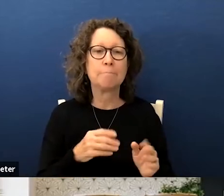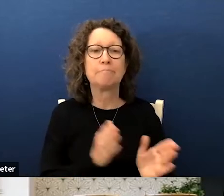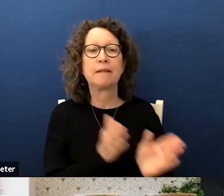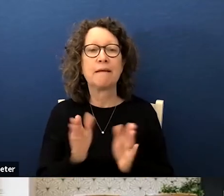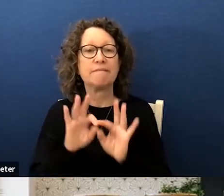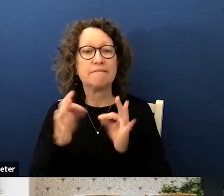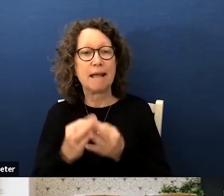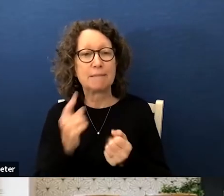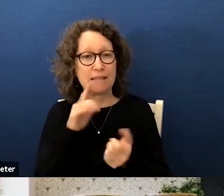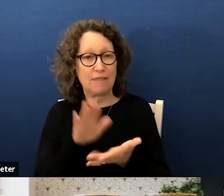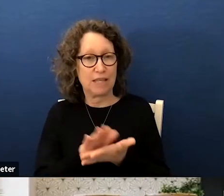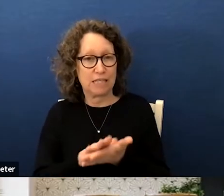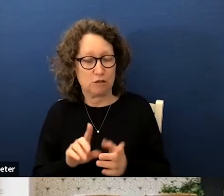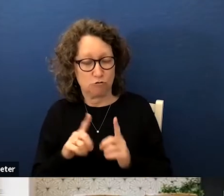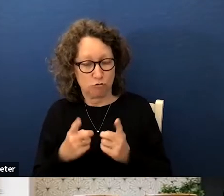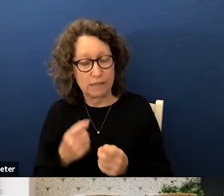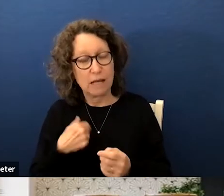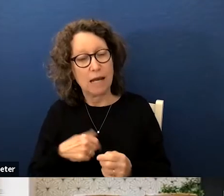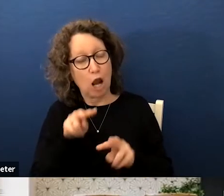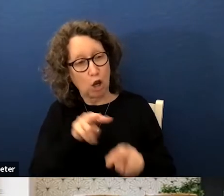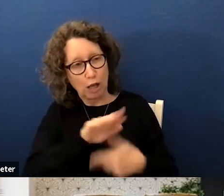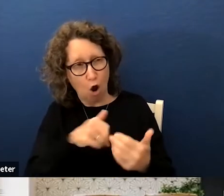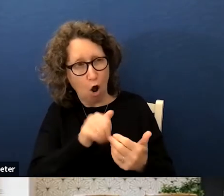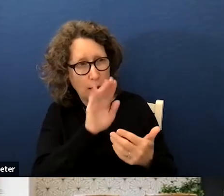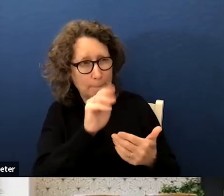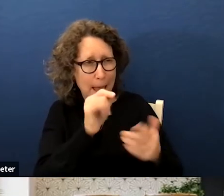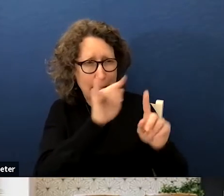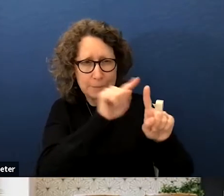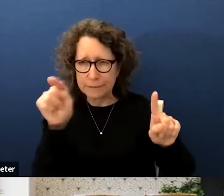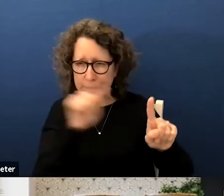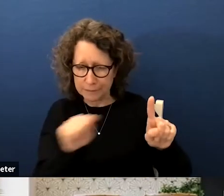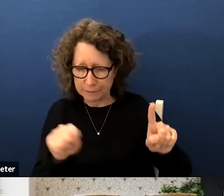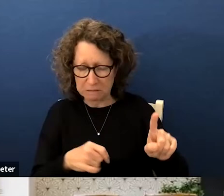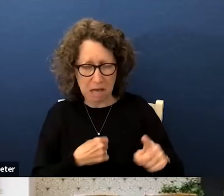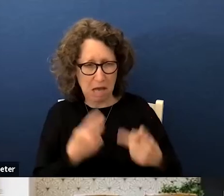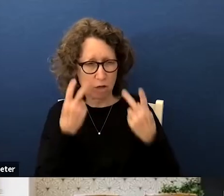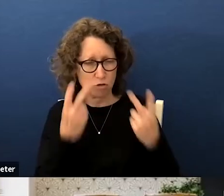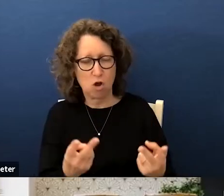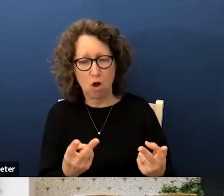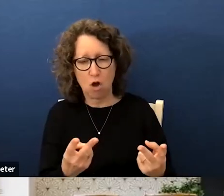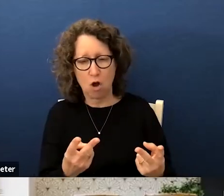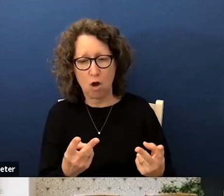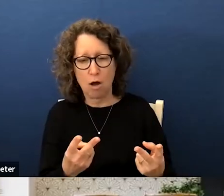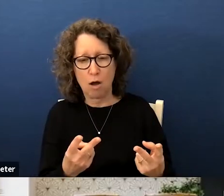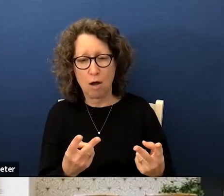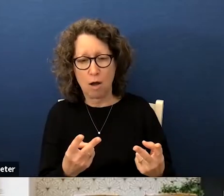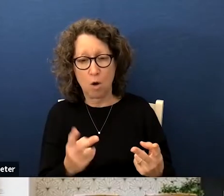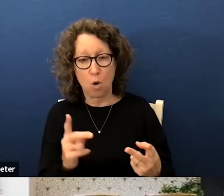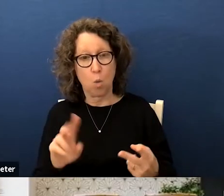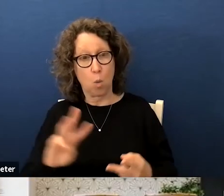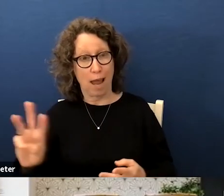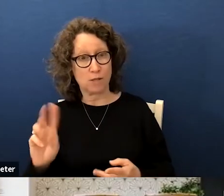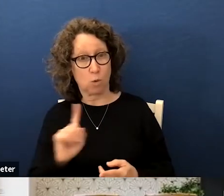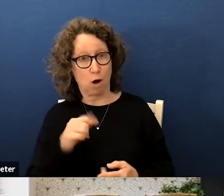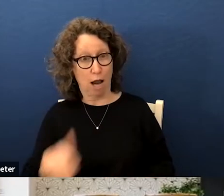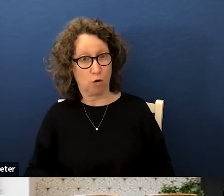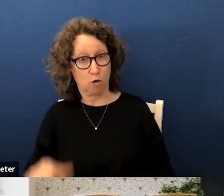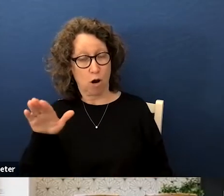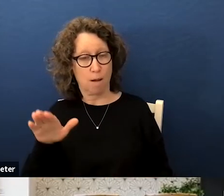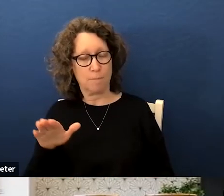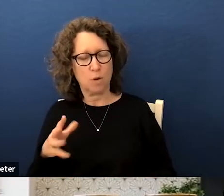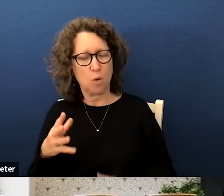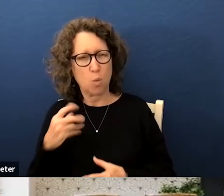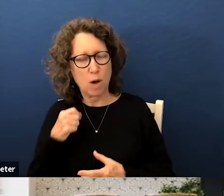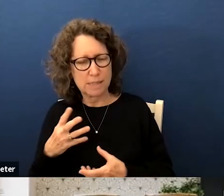the in the district when looking at all maps i saw that um the west side where i grew up was being coupled